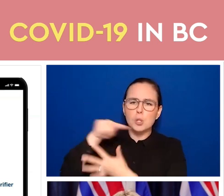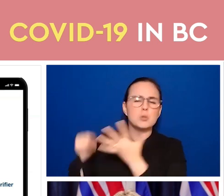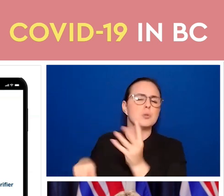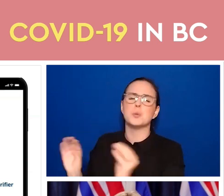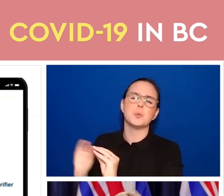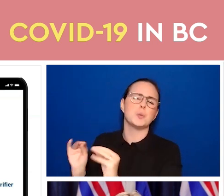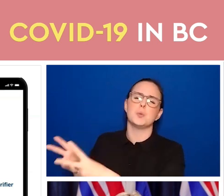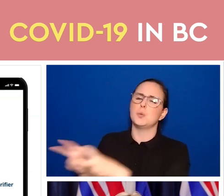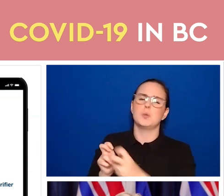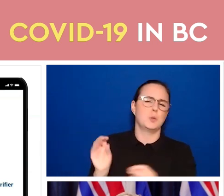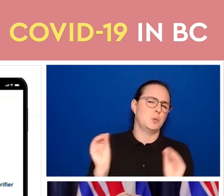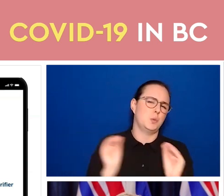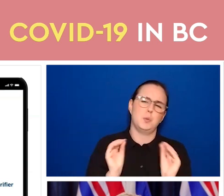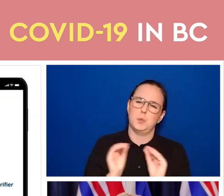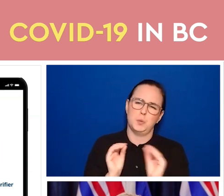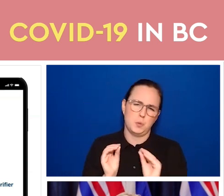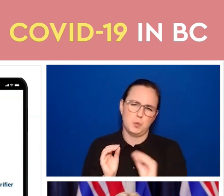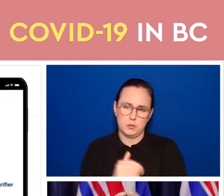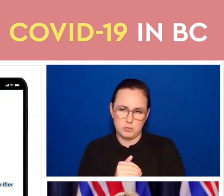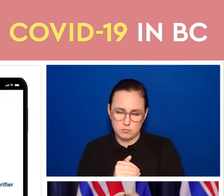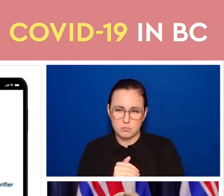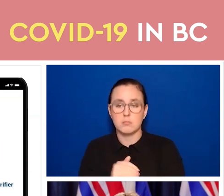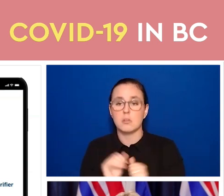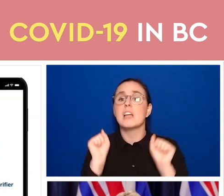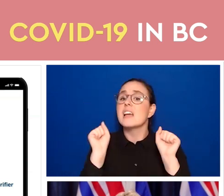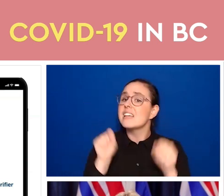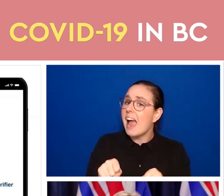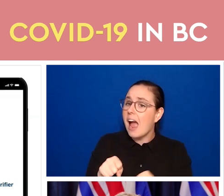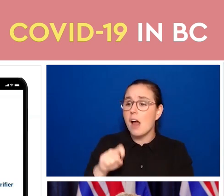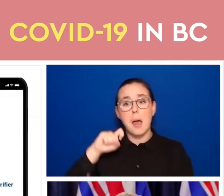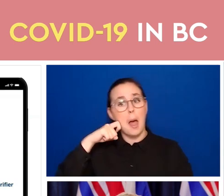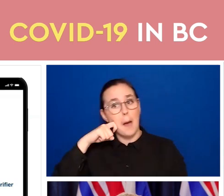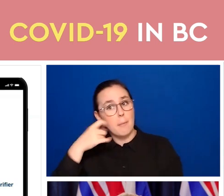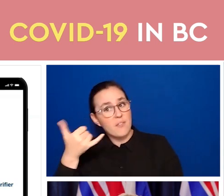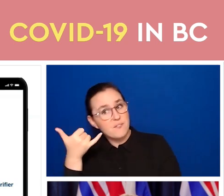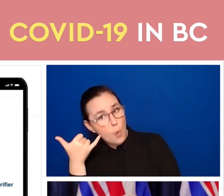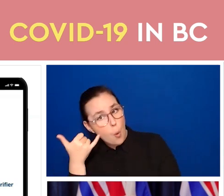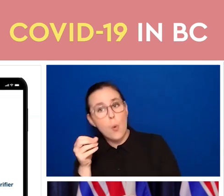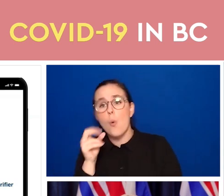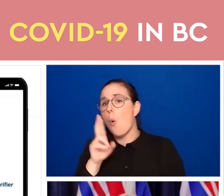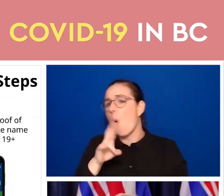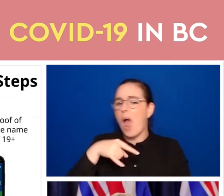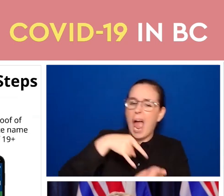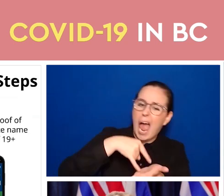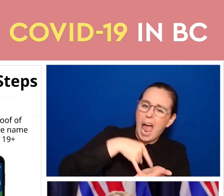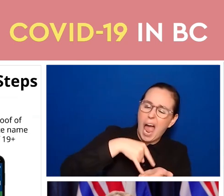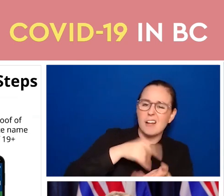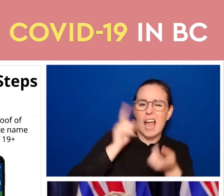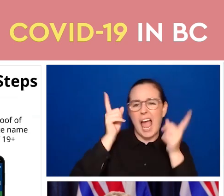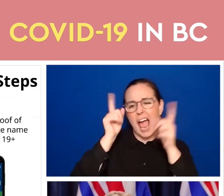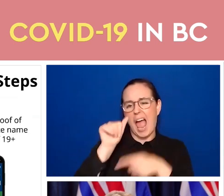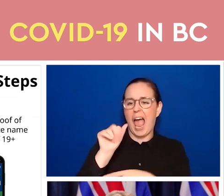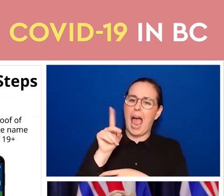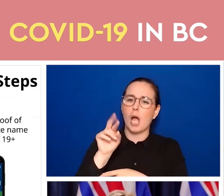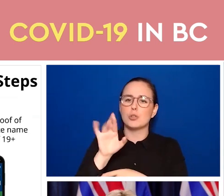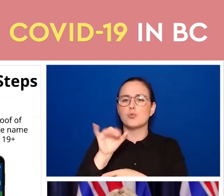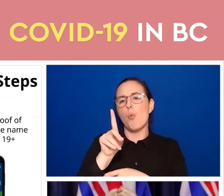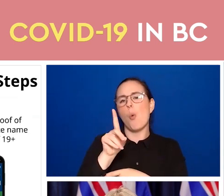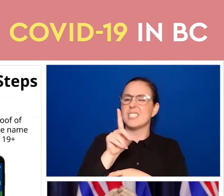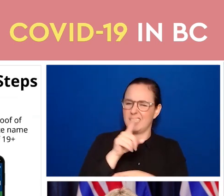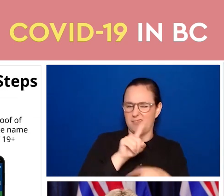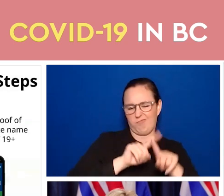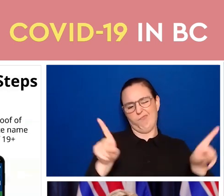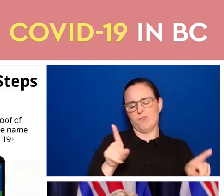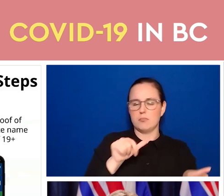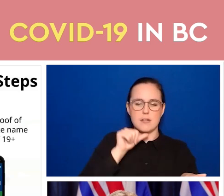devices starting on September 13th. So this is kind of what it looks like. One, you download the app onto your phone and you